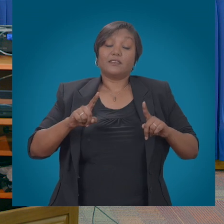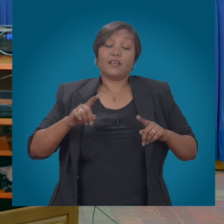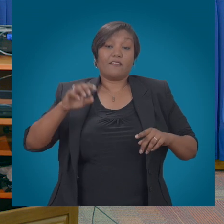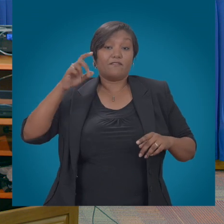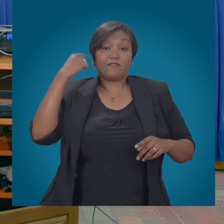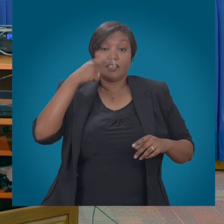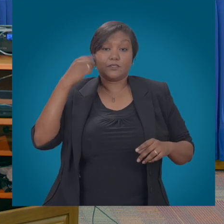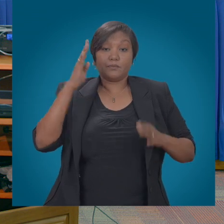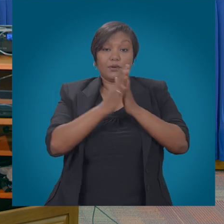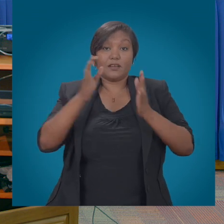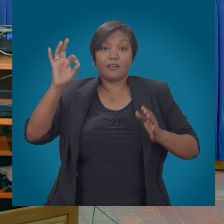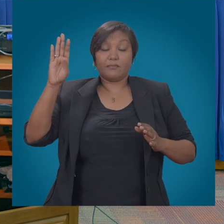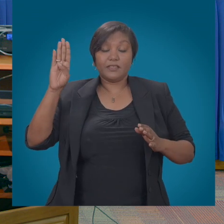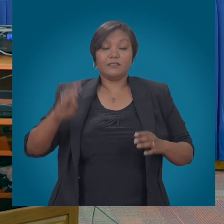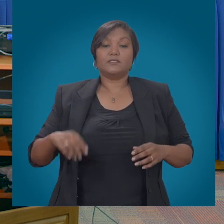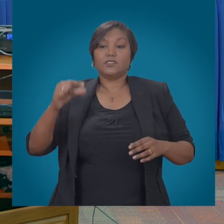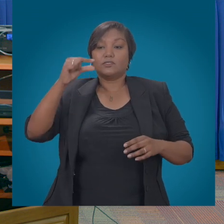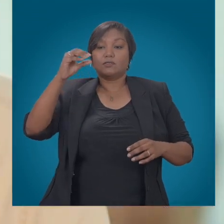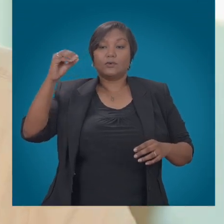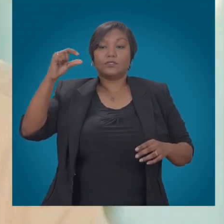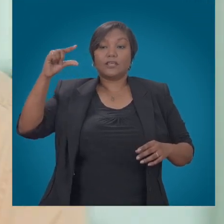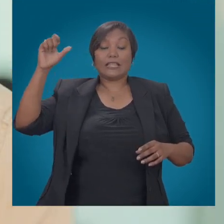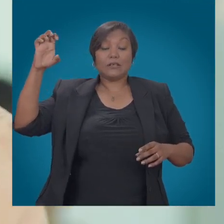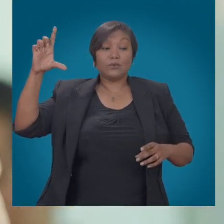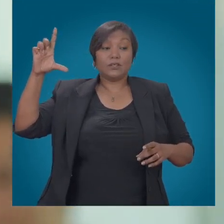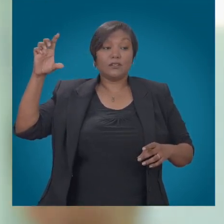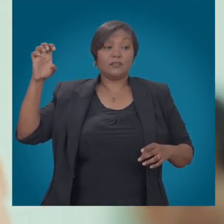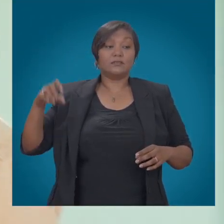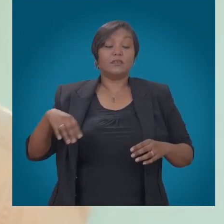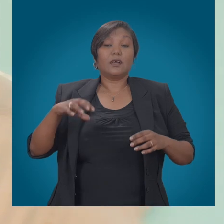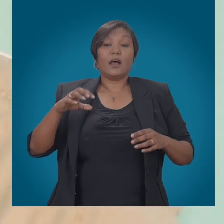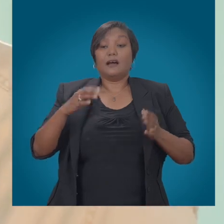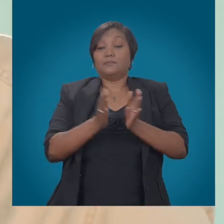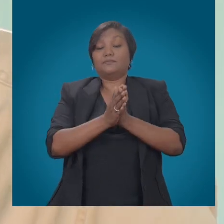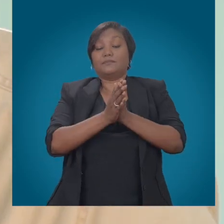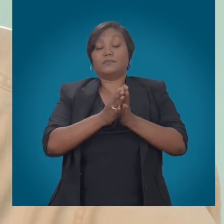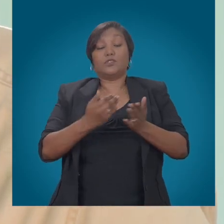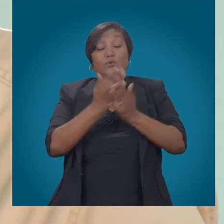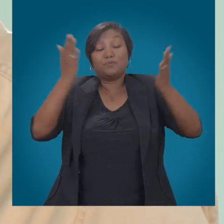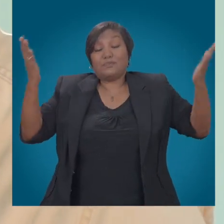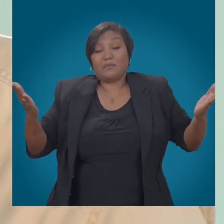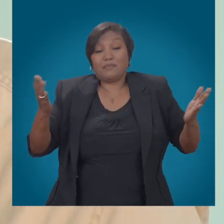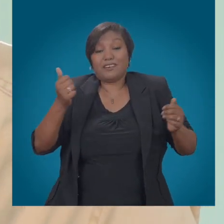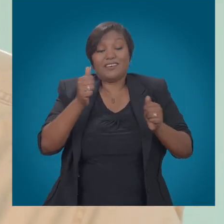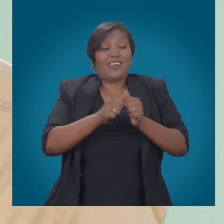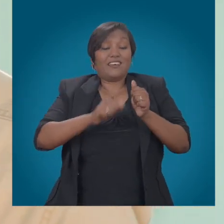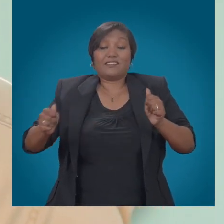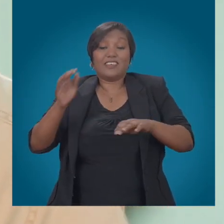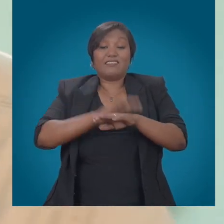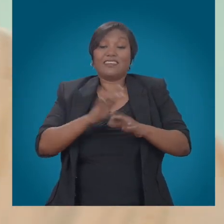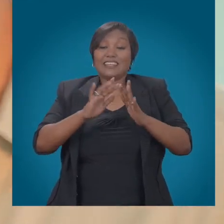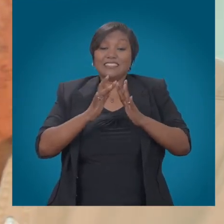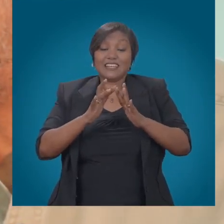but Facebook, Google, everything. New York Times, the Express, every single thing